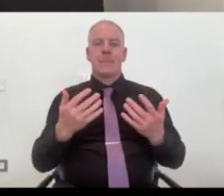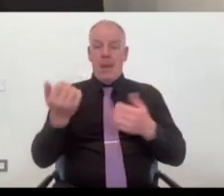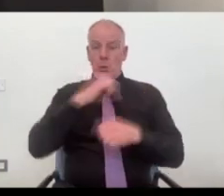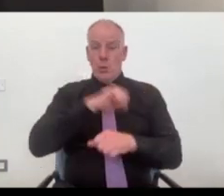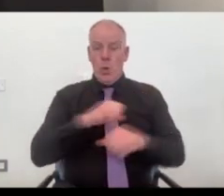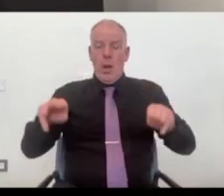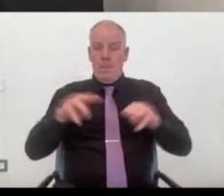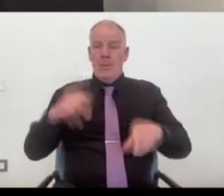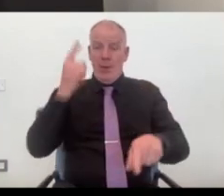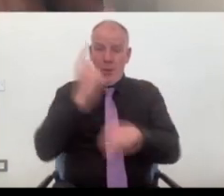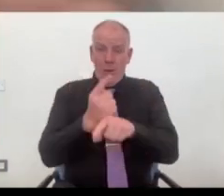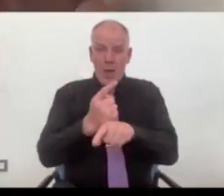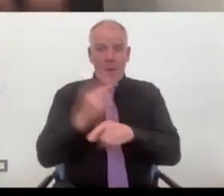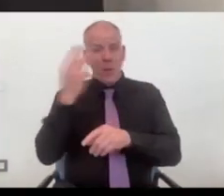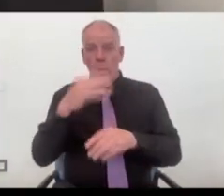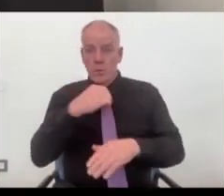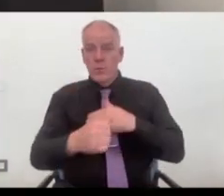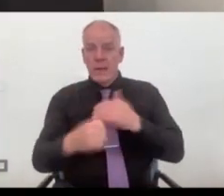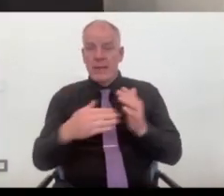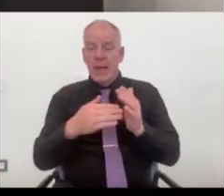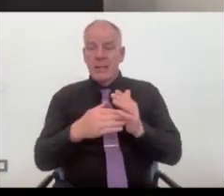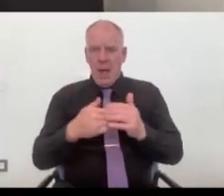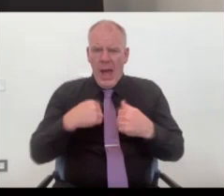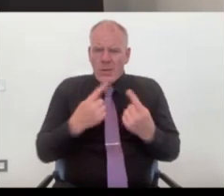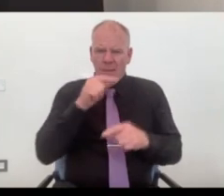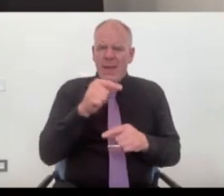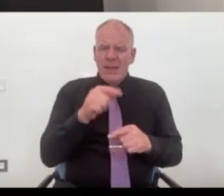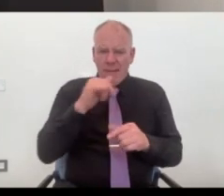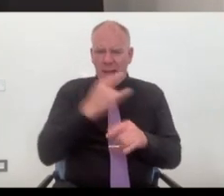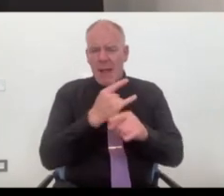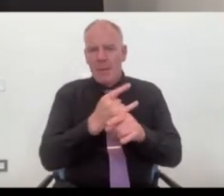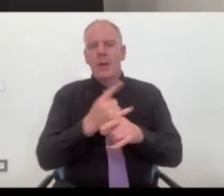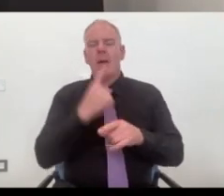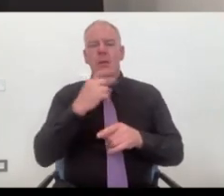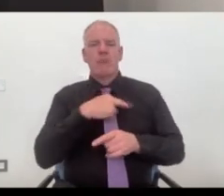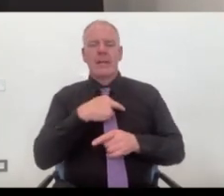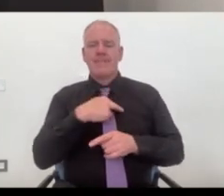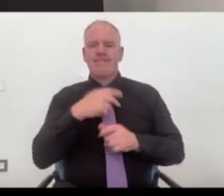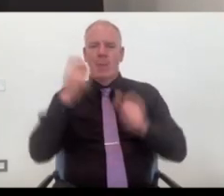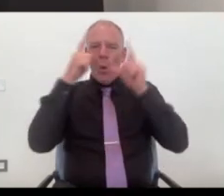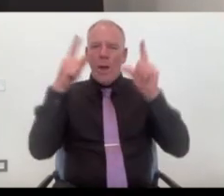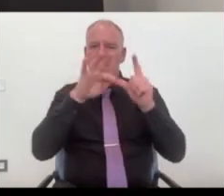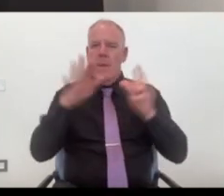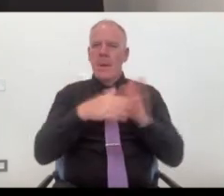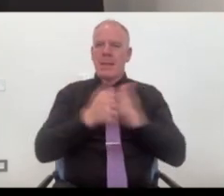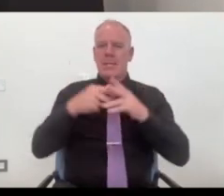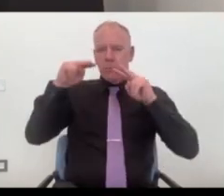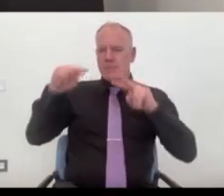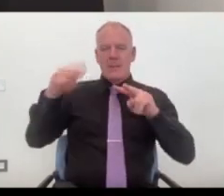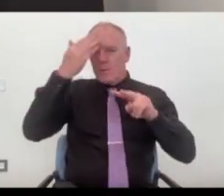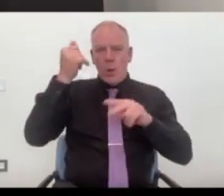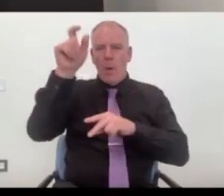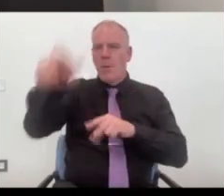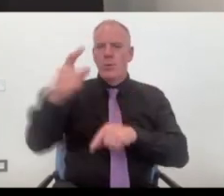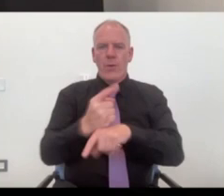who are probably on this call or somewhere saying, that's, that's what I do. And I can help with that. But it is the, the awareness of it is that understanding. and